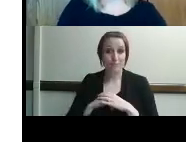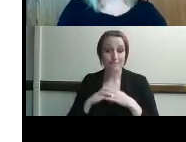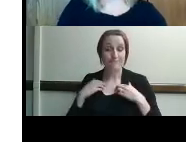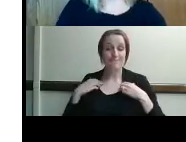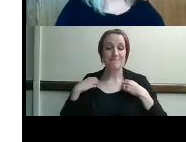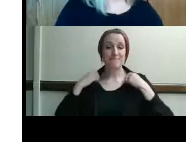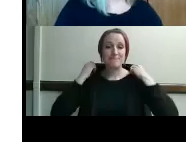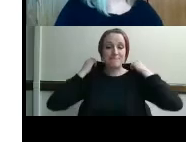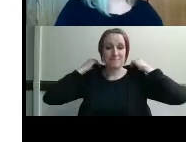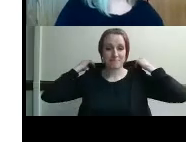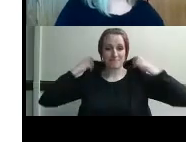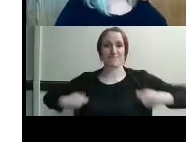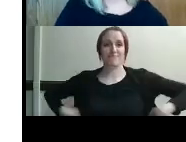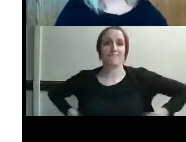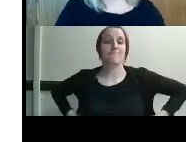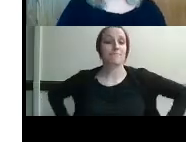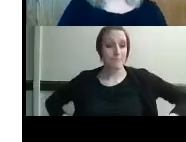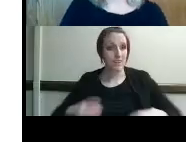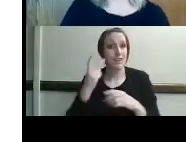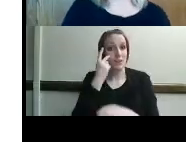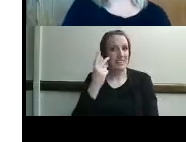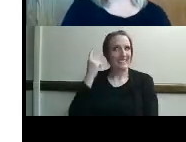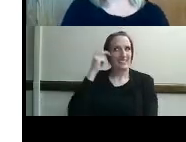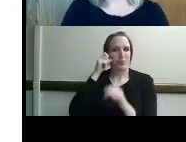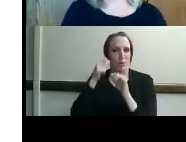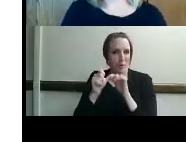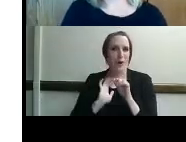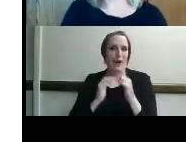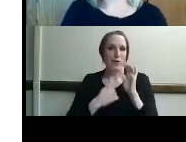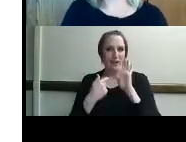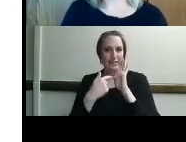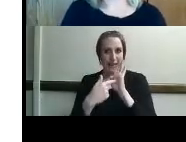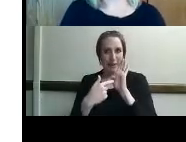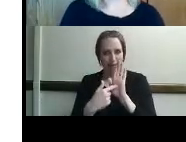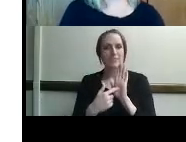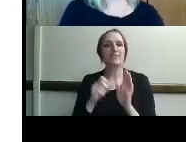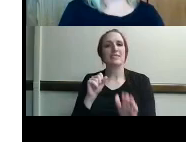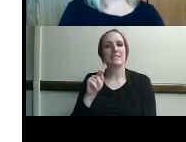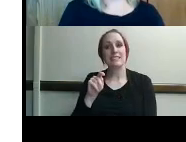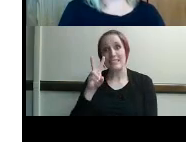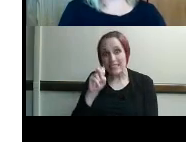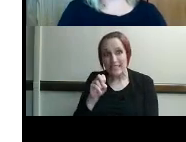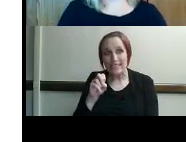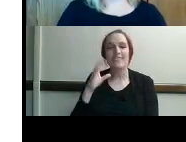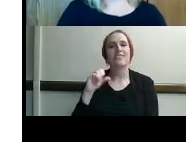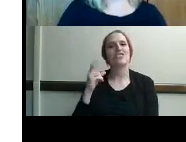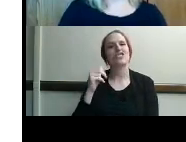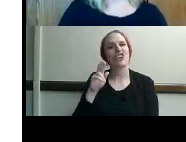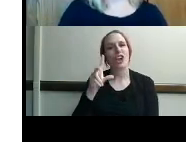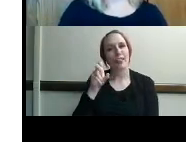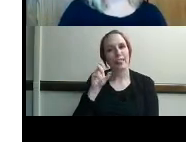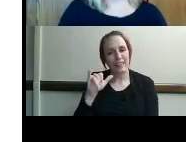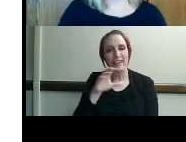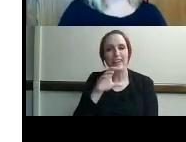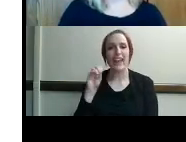all right uh you remember back it's only a few minutes uh with steve shirley and andrea the